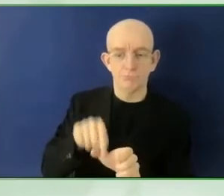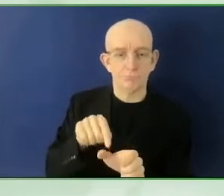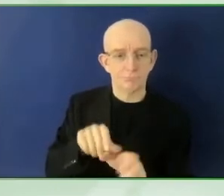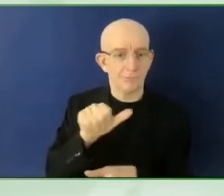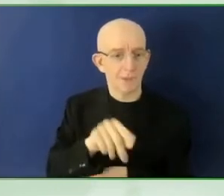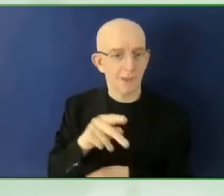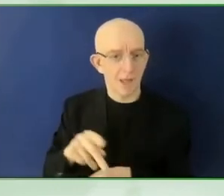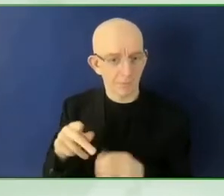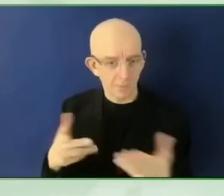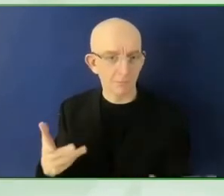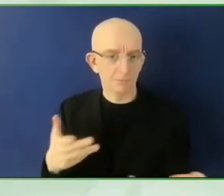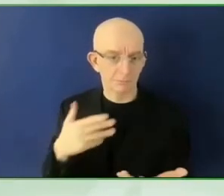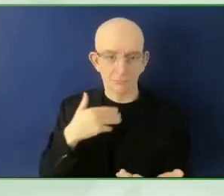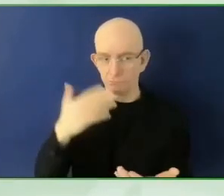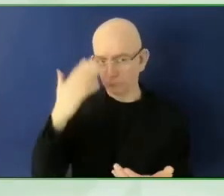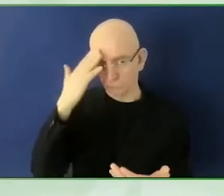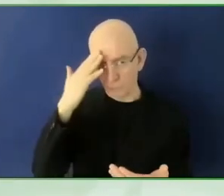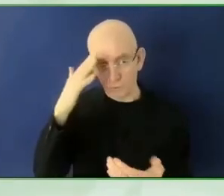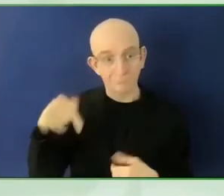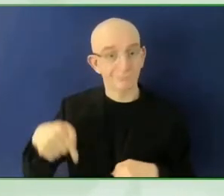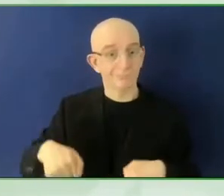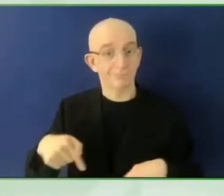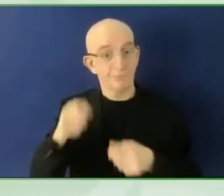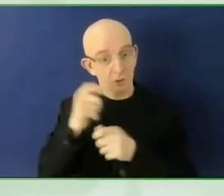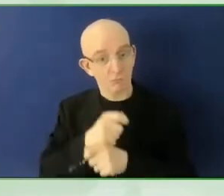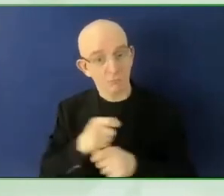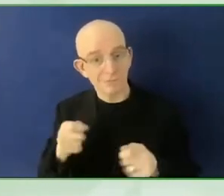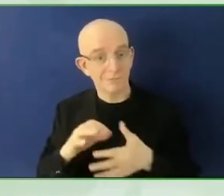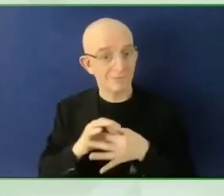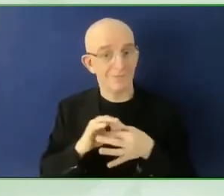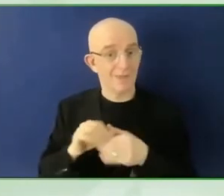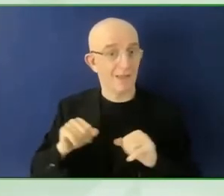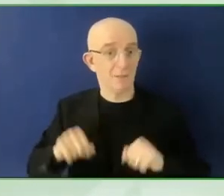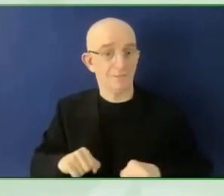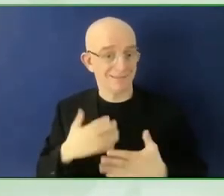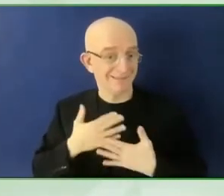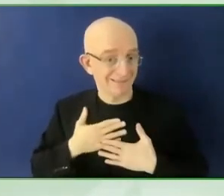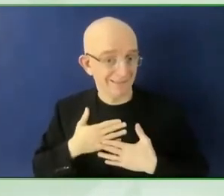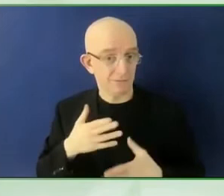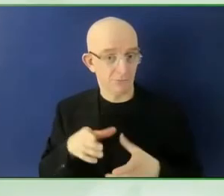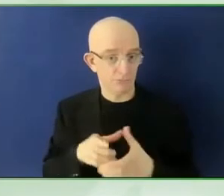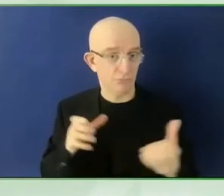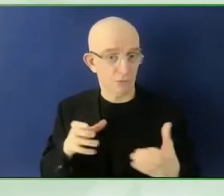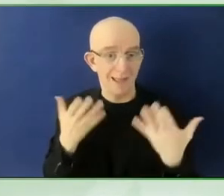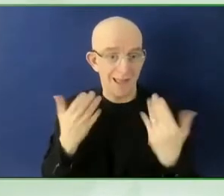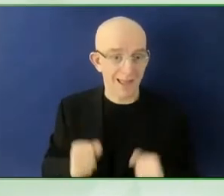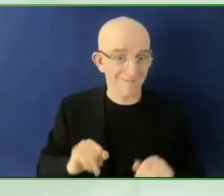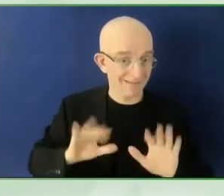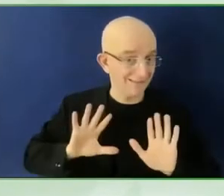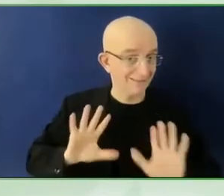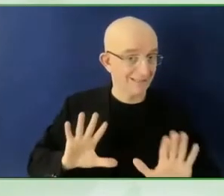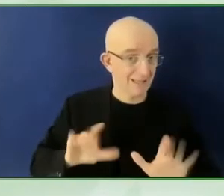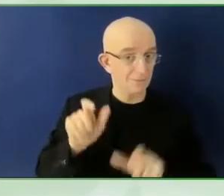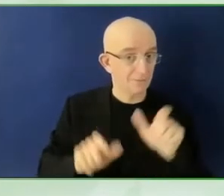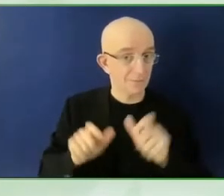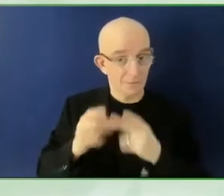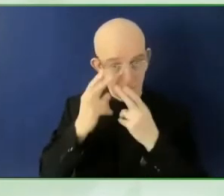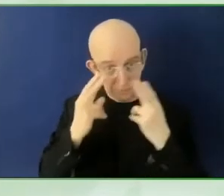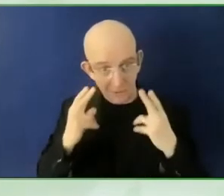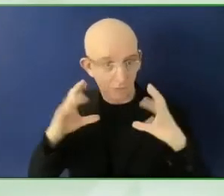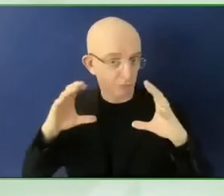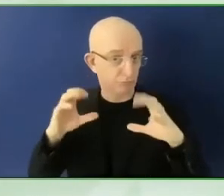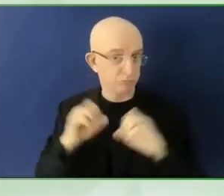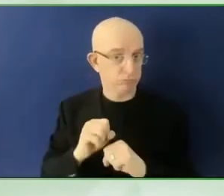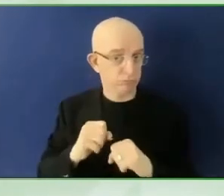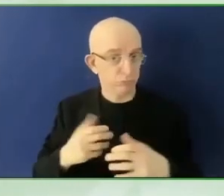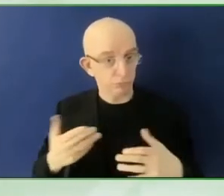very helpful. How do you identify these employers? Are they also just finding you through word of mouth? Or do you have a sustained campaign